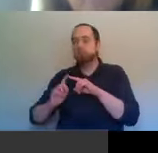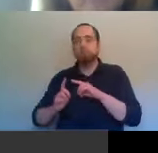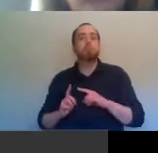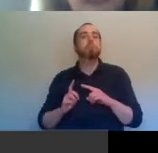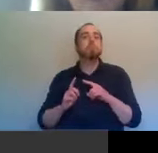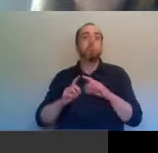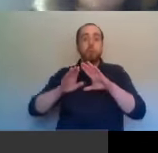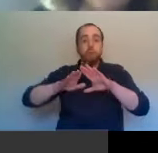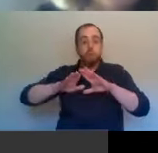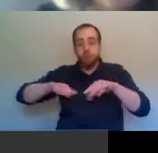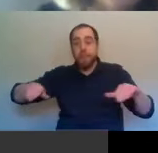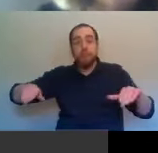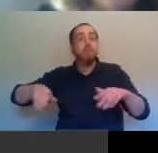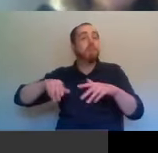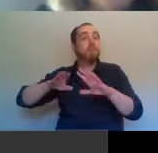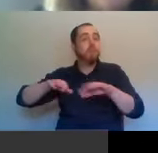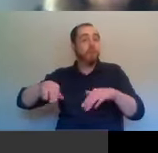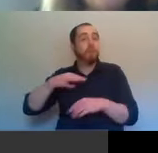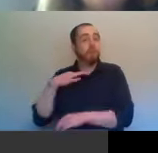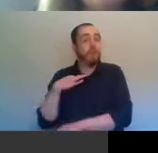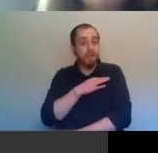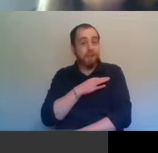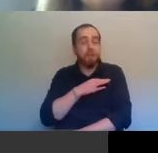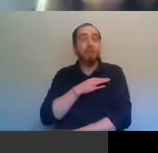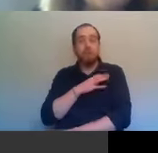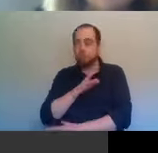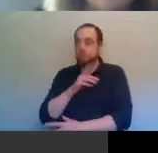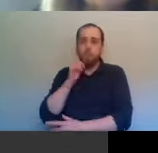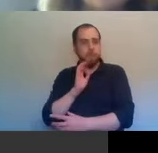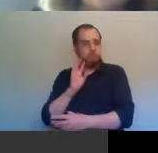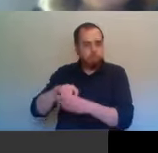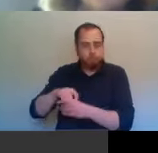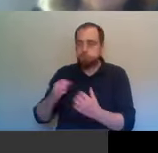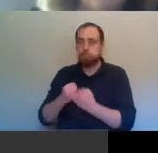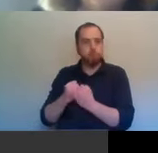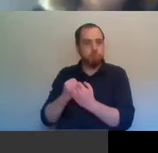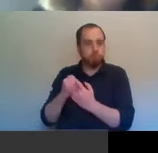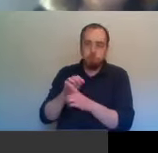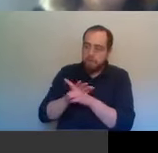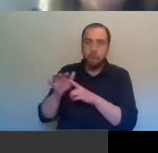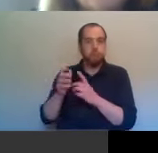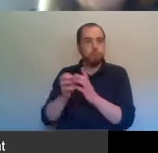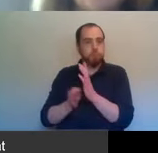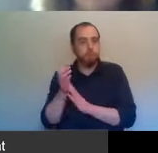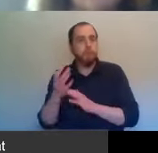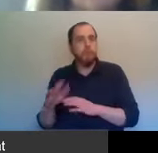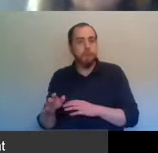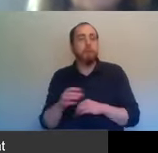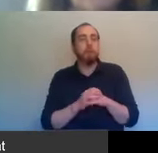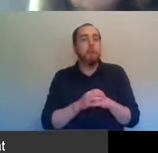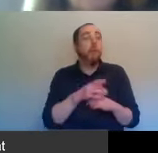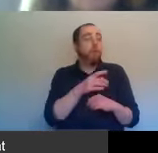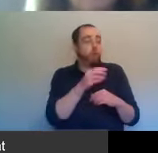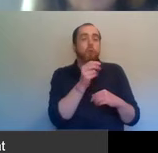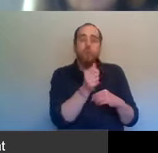children's paediatrics, they have to be got away. And then there are small groups of women social workers